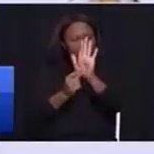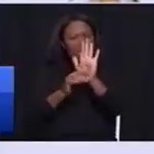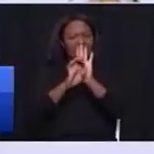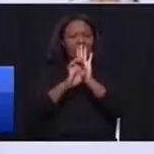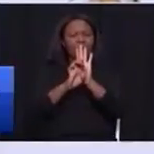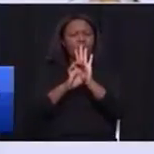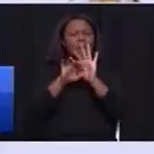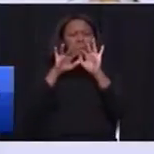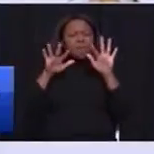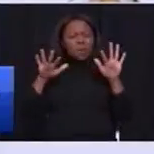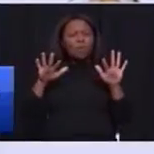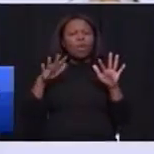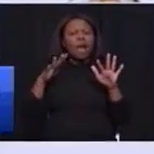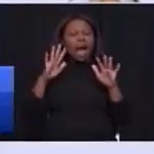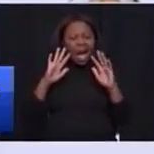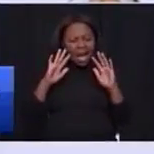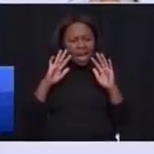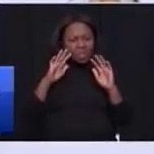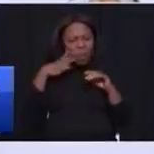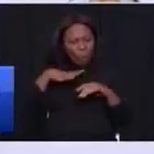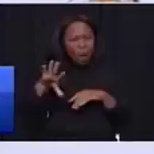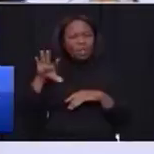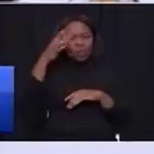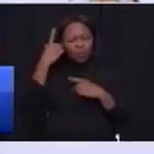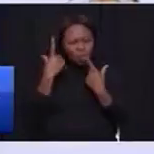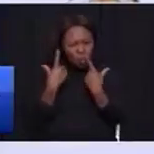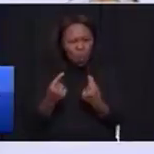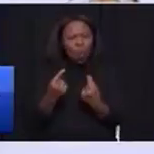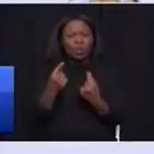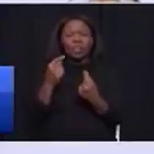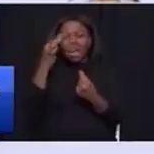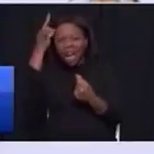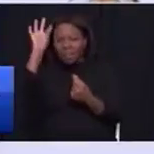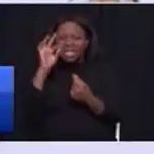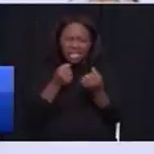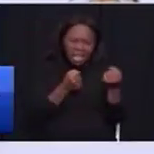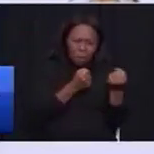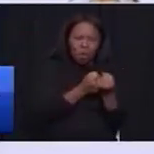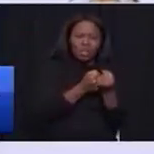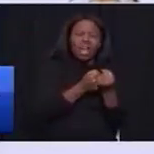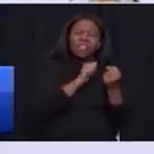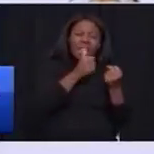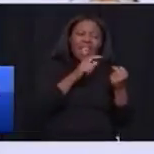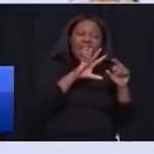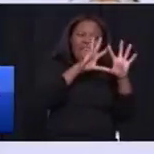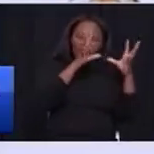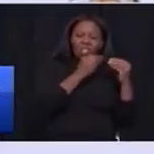our people want government to help give them a helping hand and the rest they'll take forward.